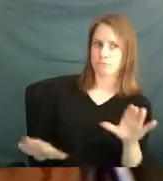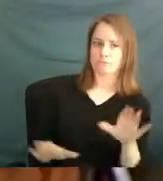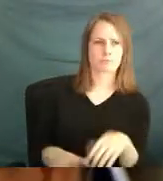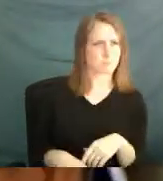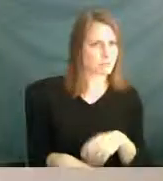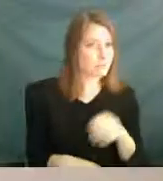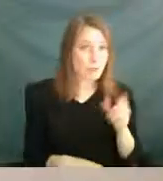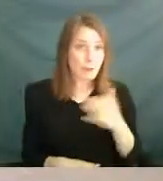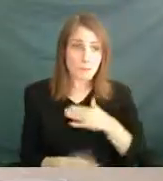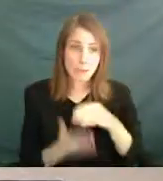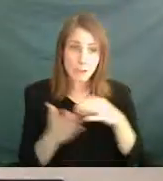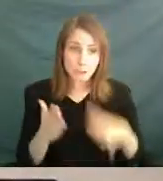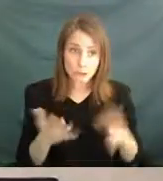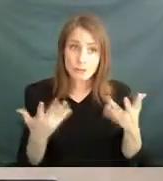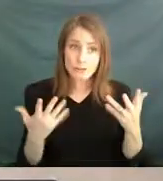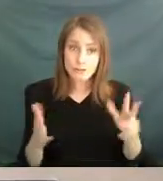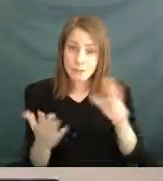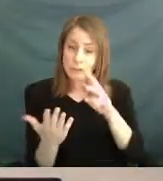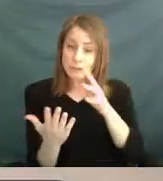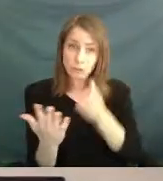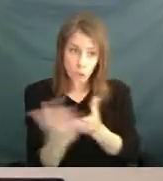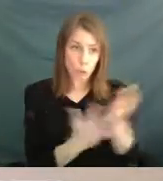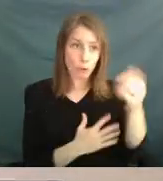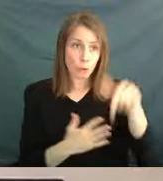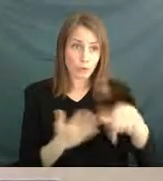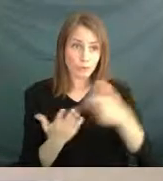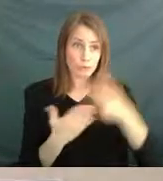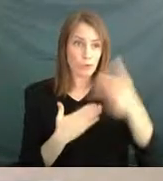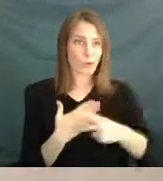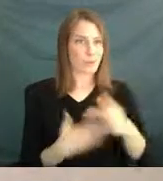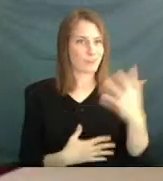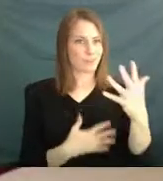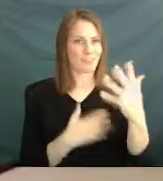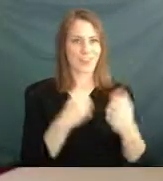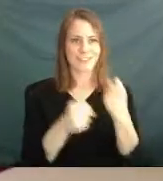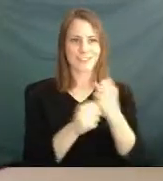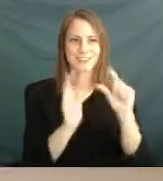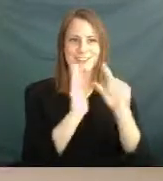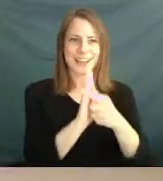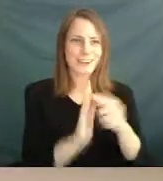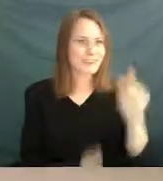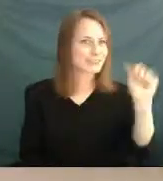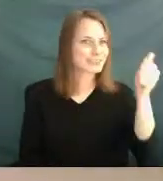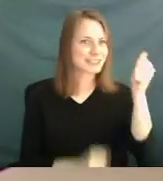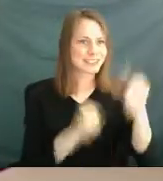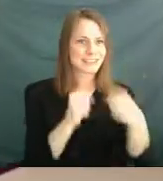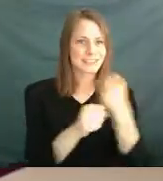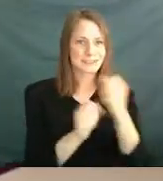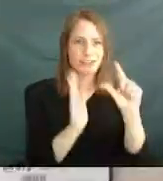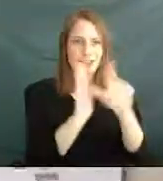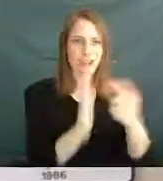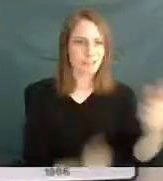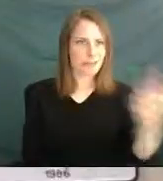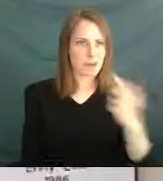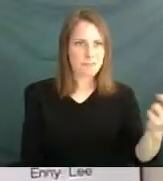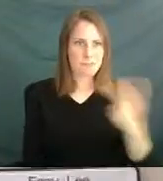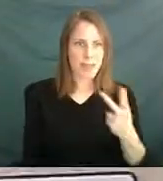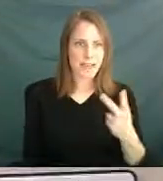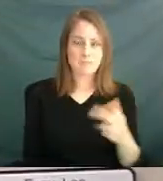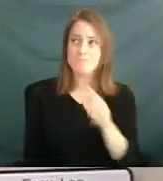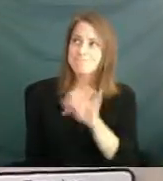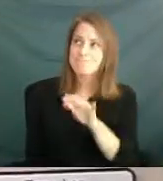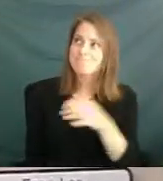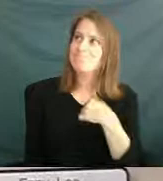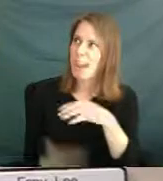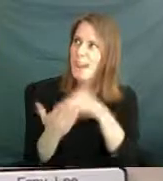Shakespeare program come back to me five years later, ten years later, and tell me it's what they learned on this stage that helped